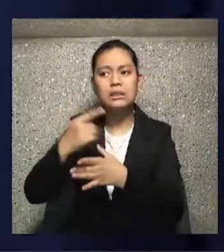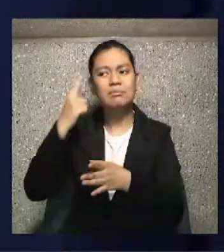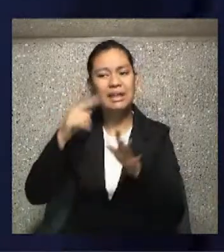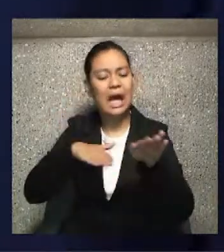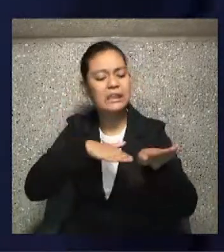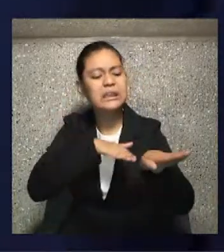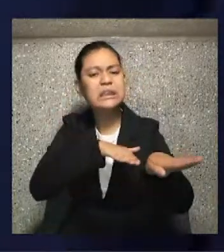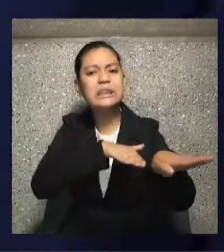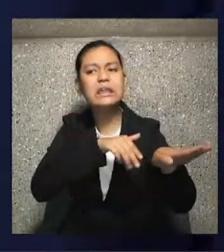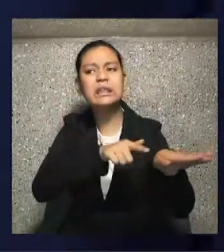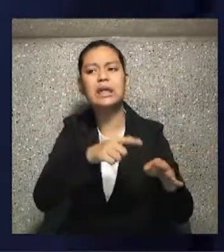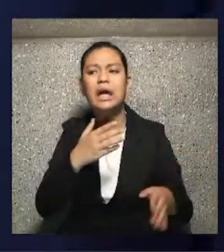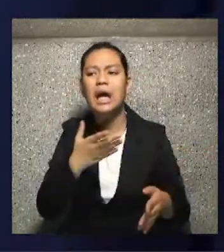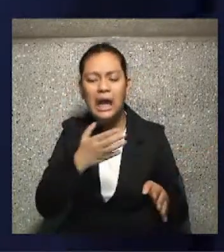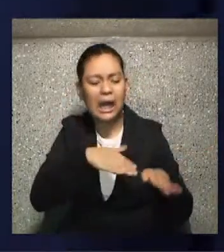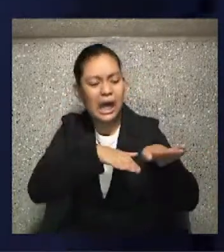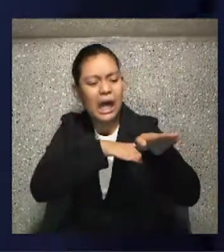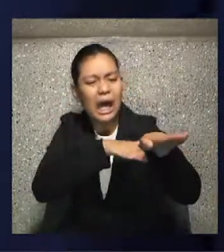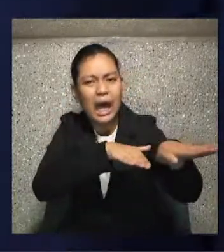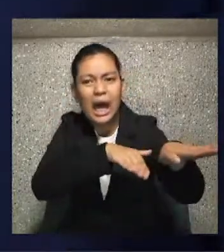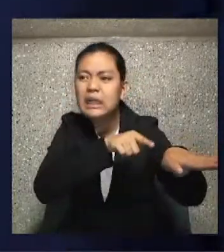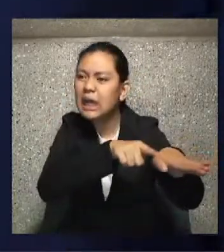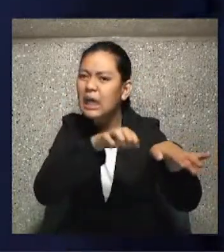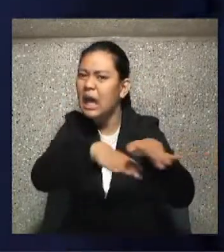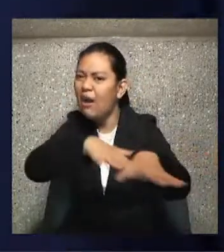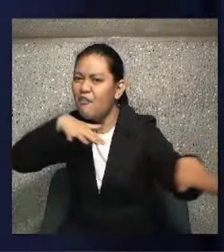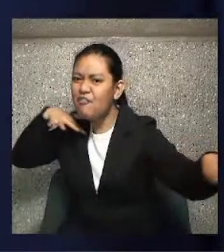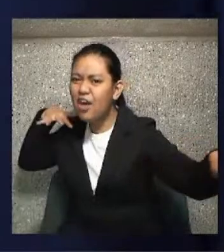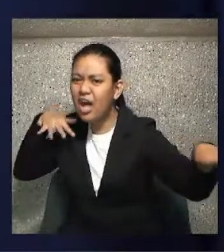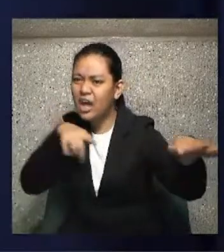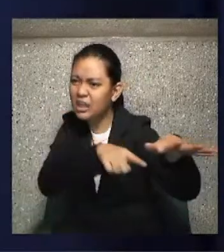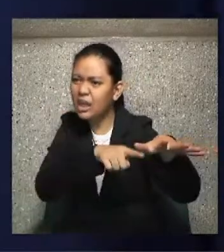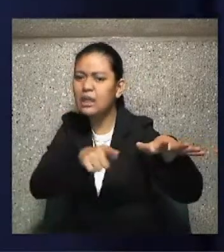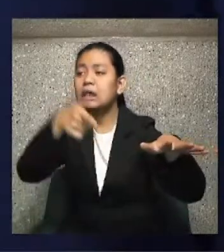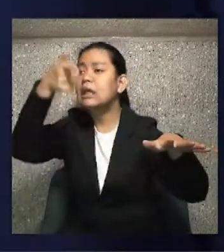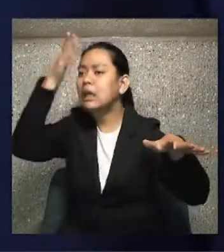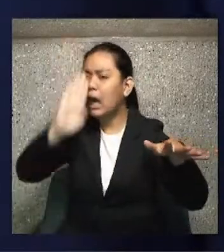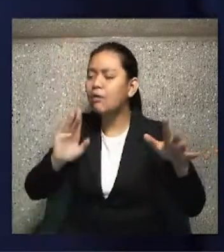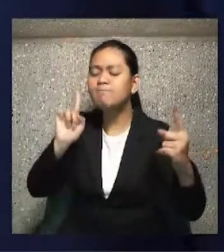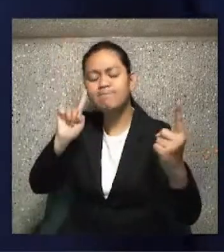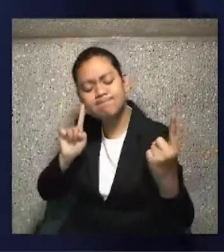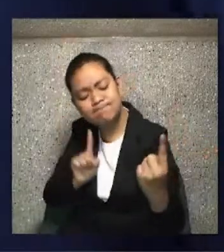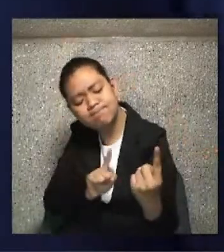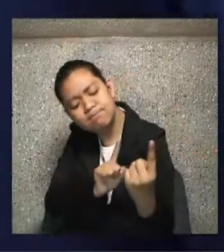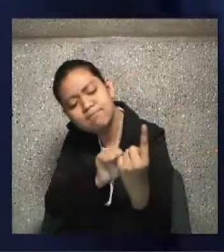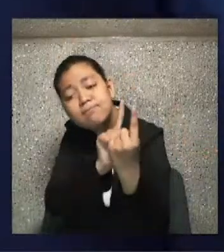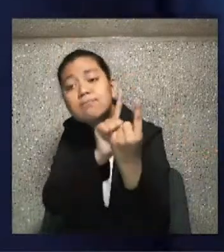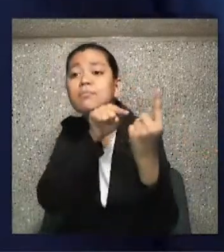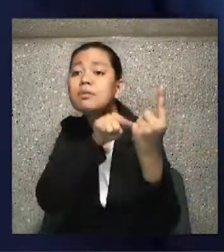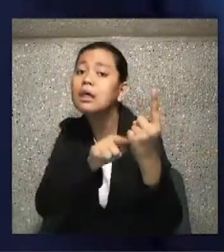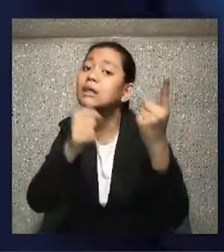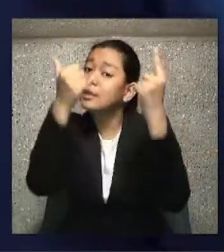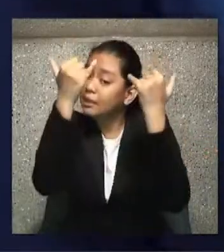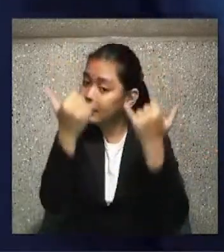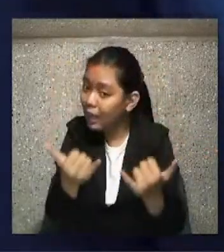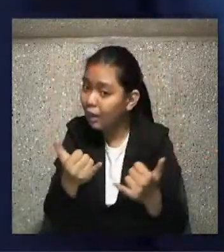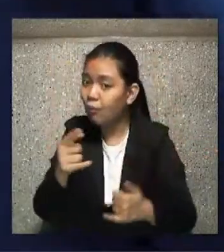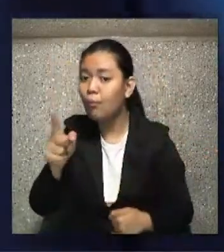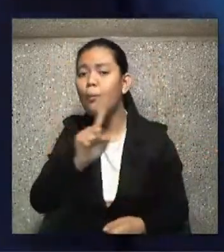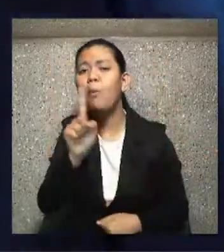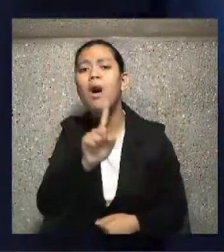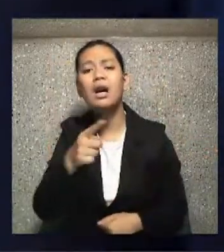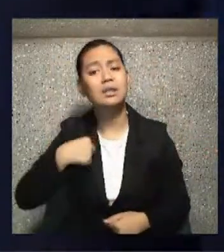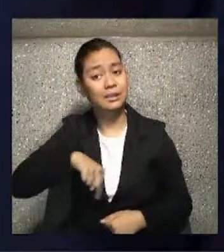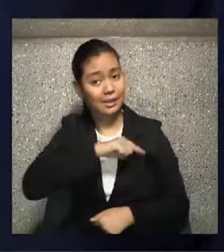Friday night. And our Lord says, just come to me in the moment. Be with me and trust